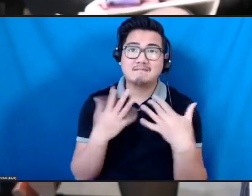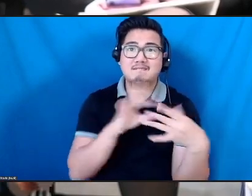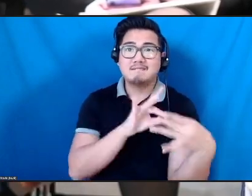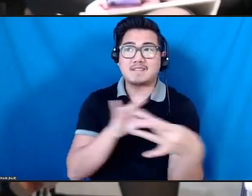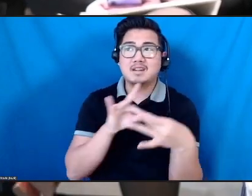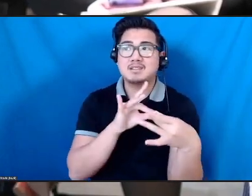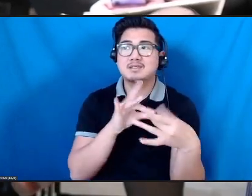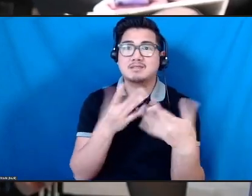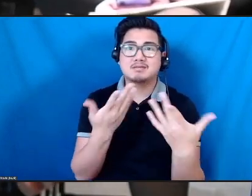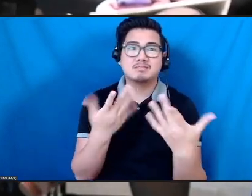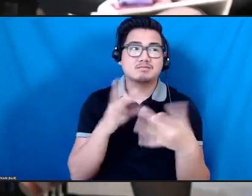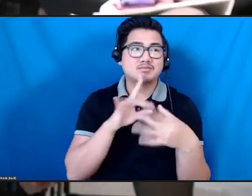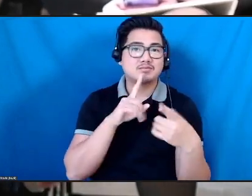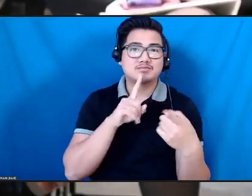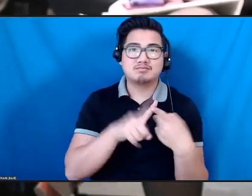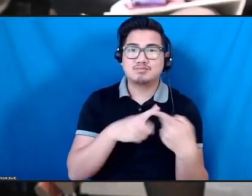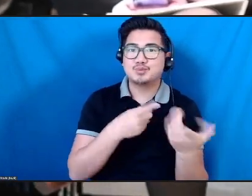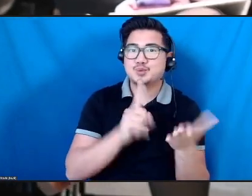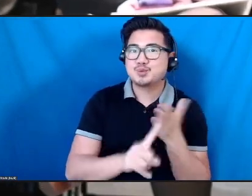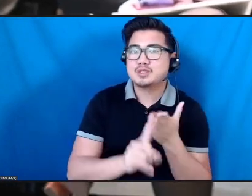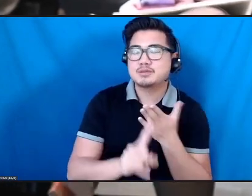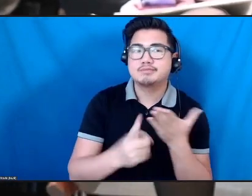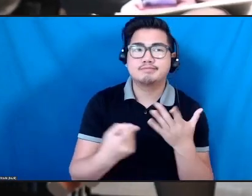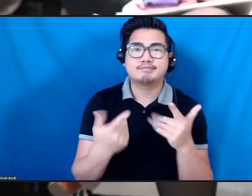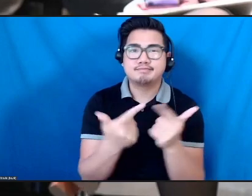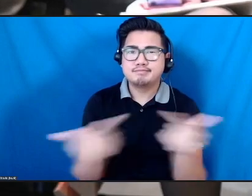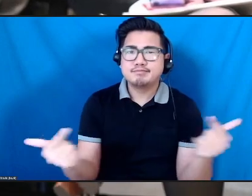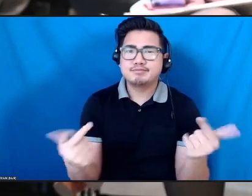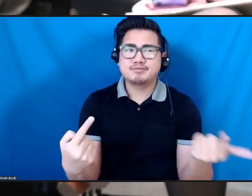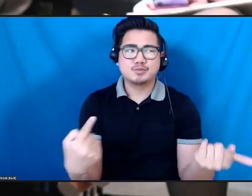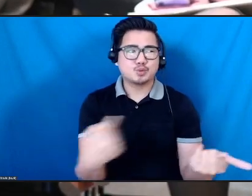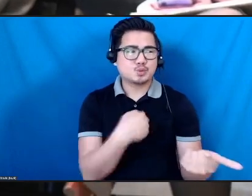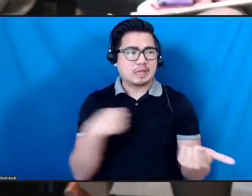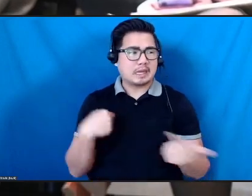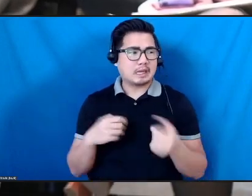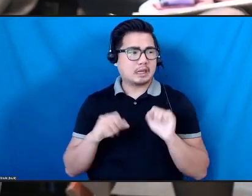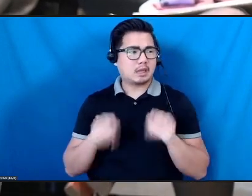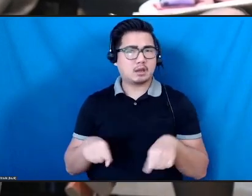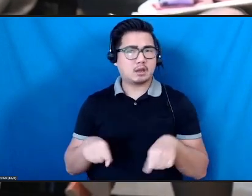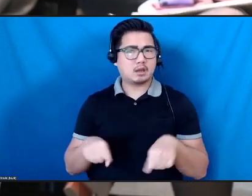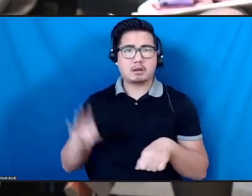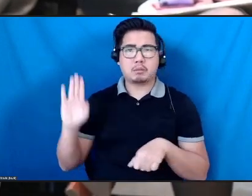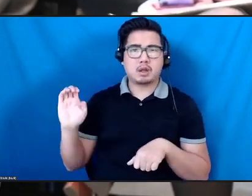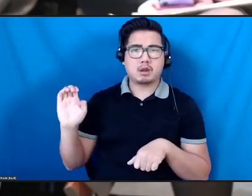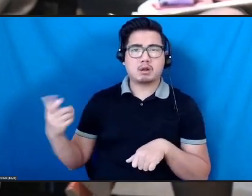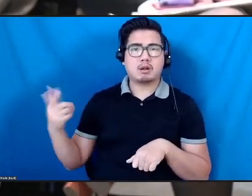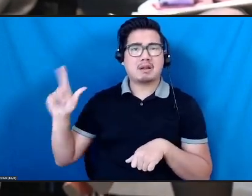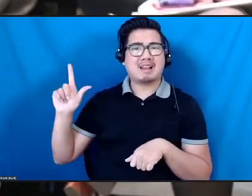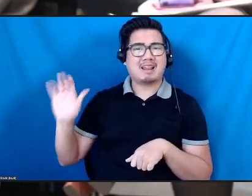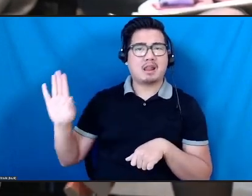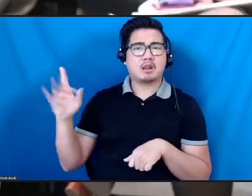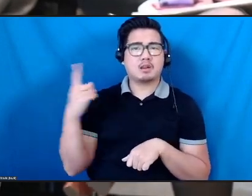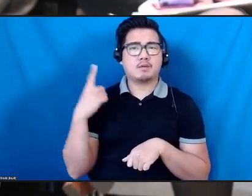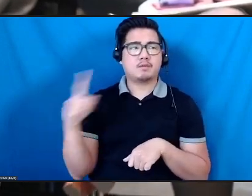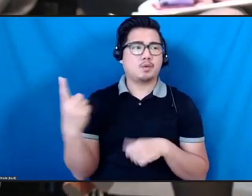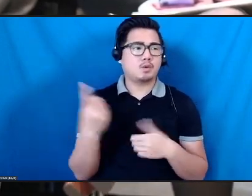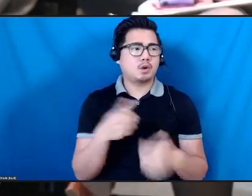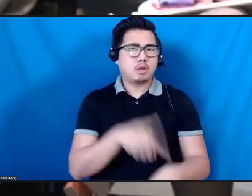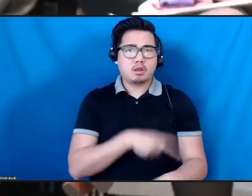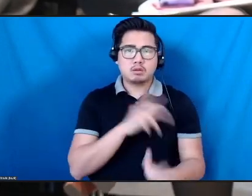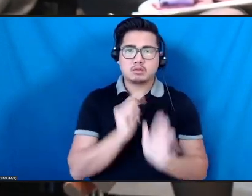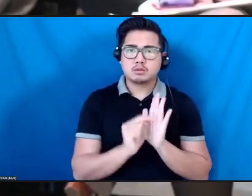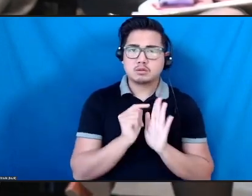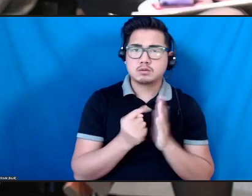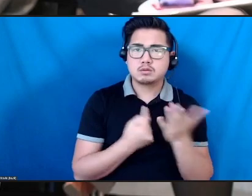happening, we have, we can be laboratories for long-term relationships with artists, focus on the process. Mann